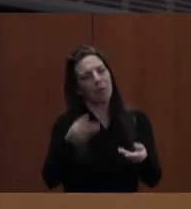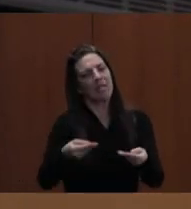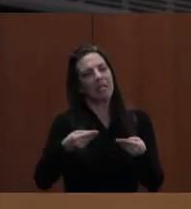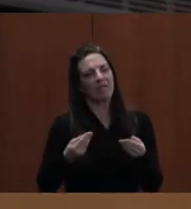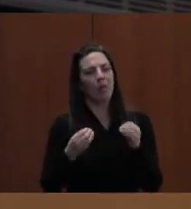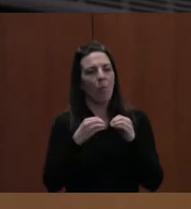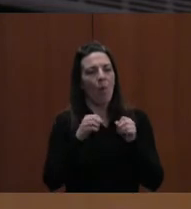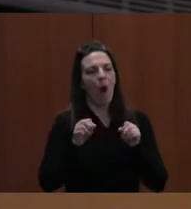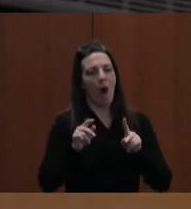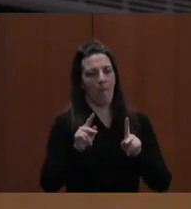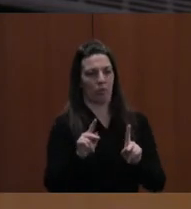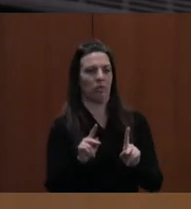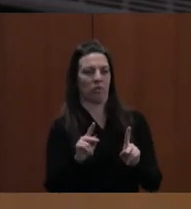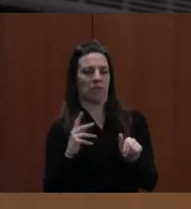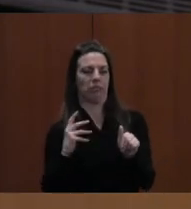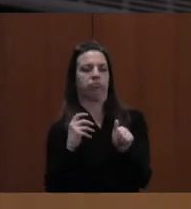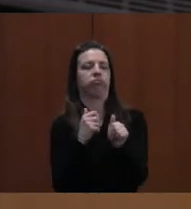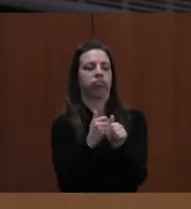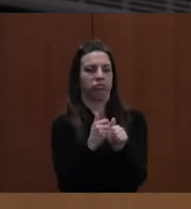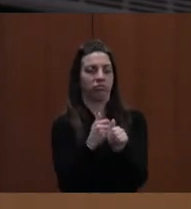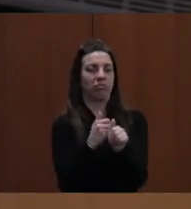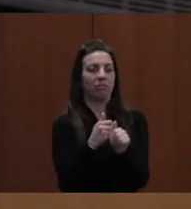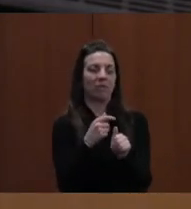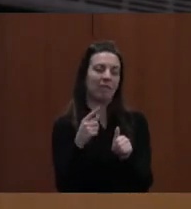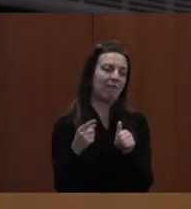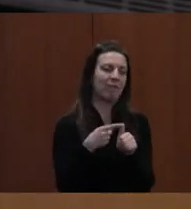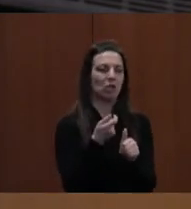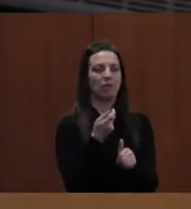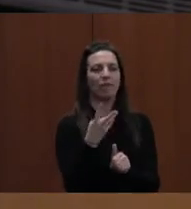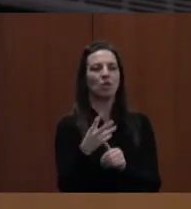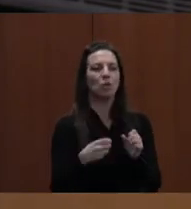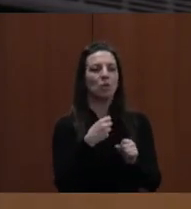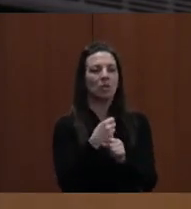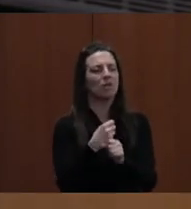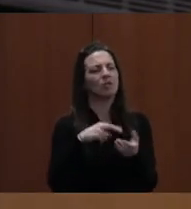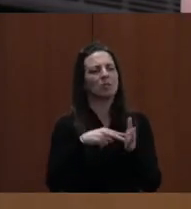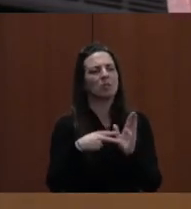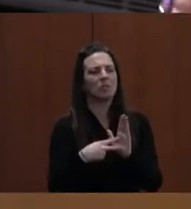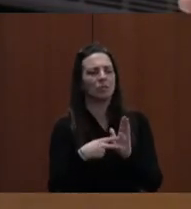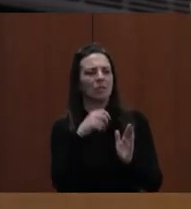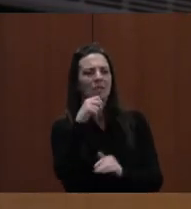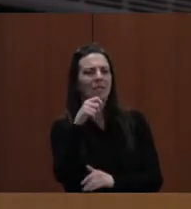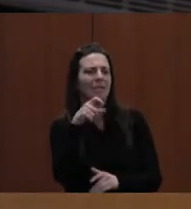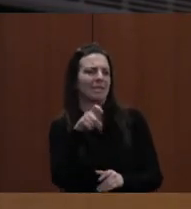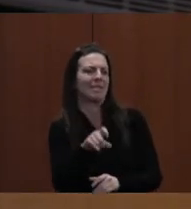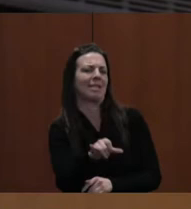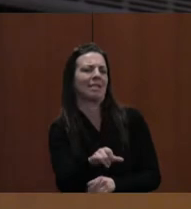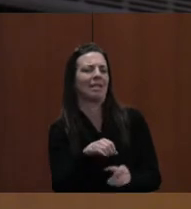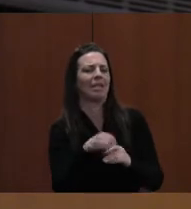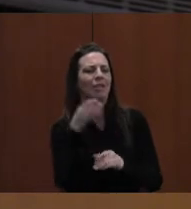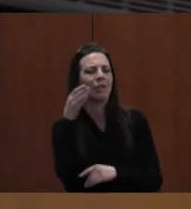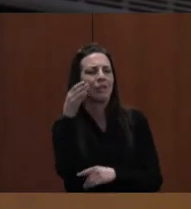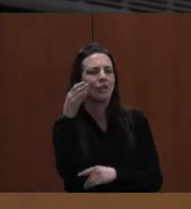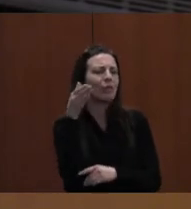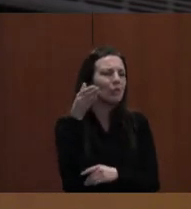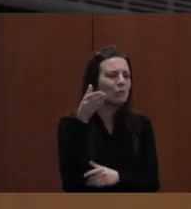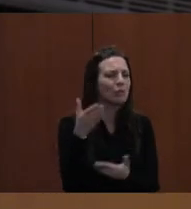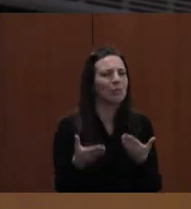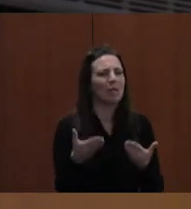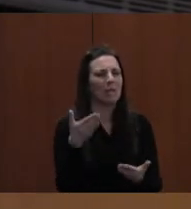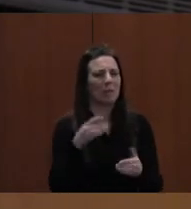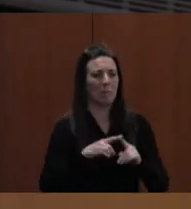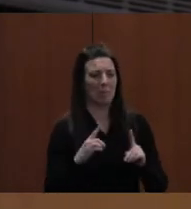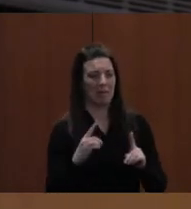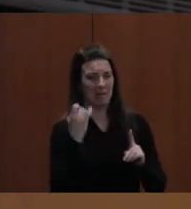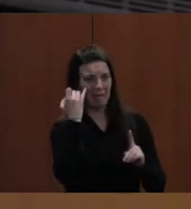to close that in the first couple years, and maybe we wouldn't need those in the long term. But to not